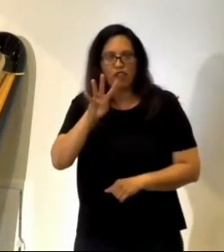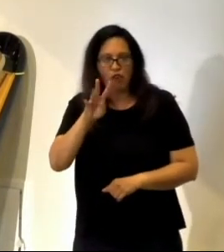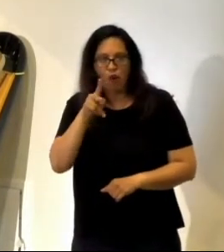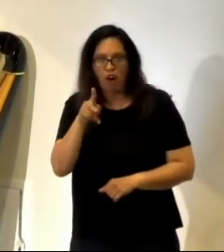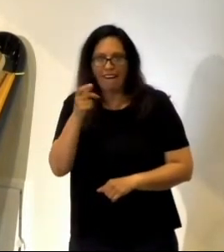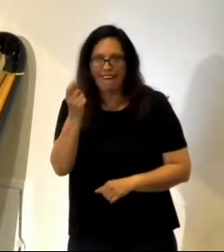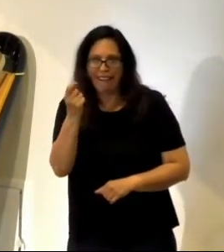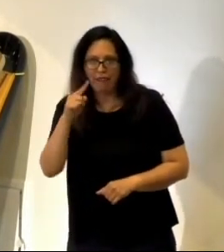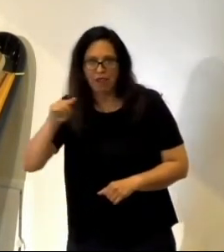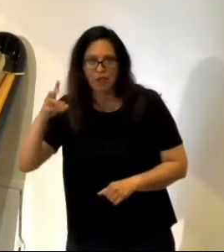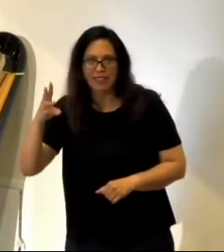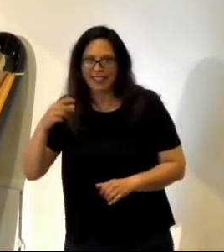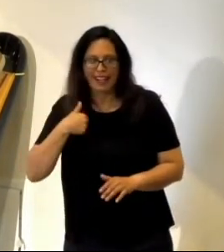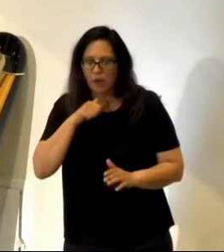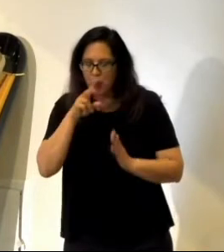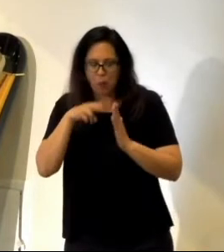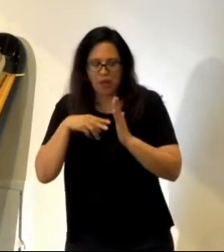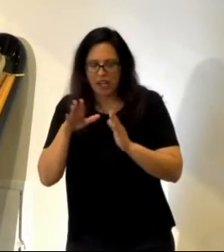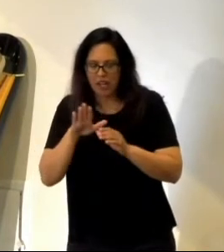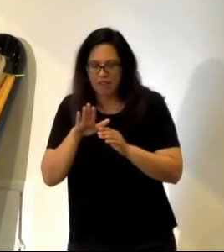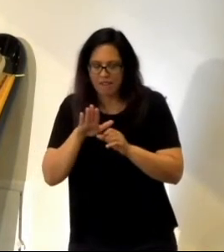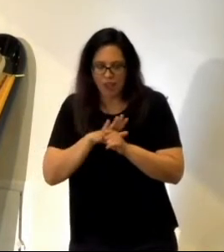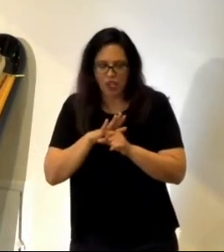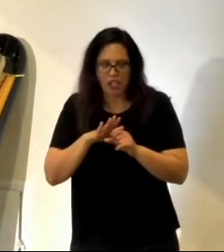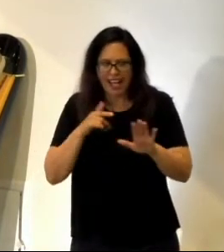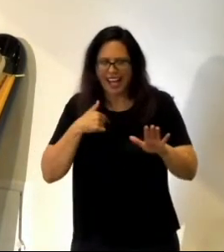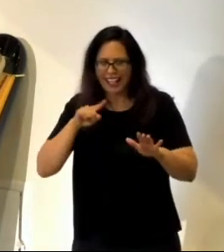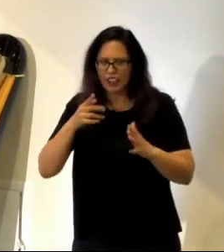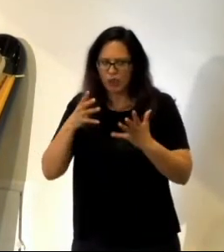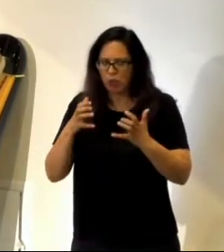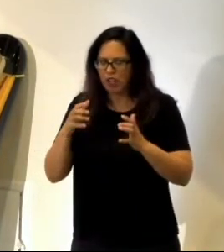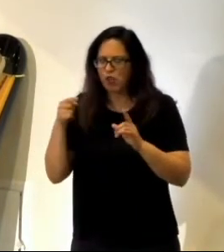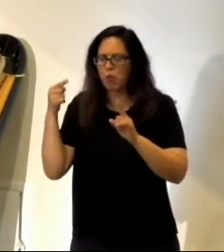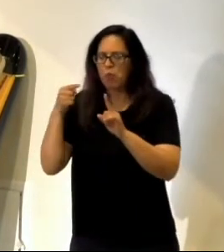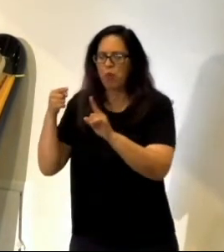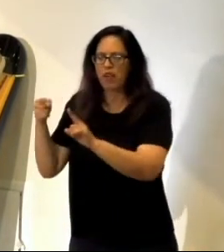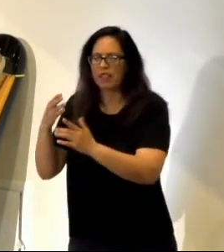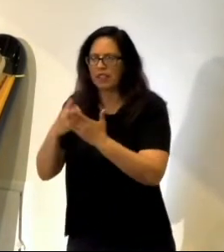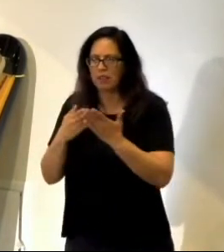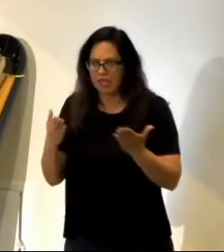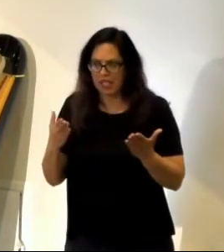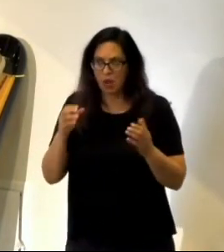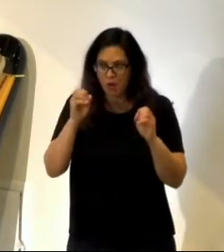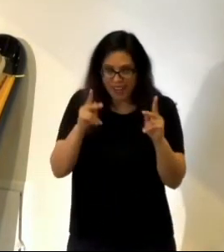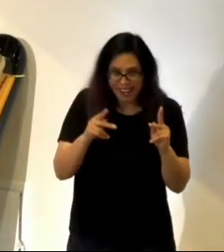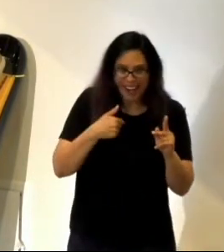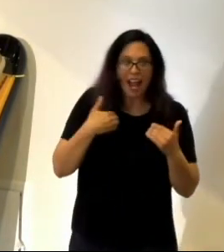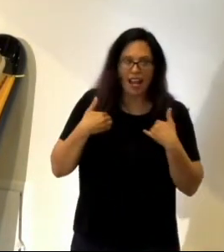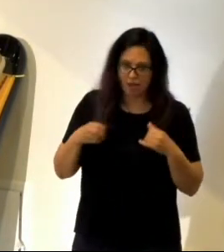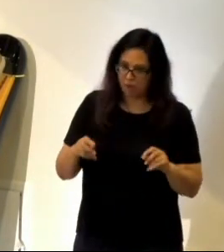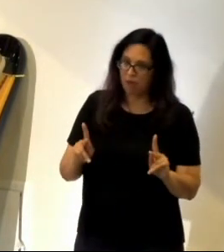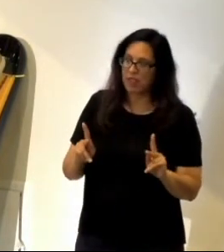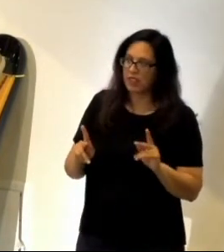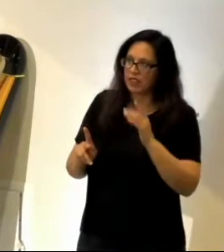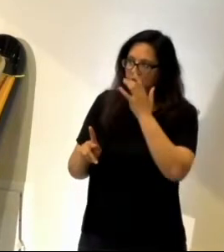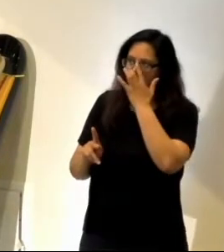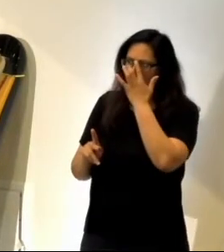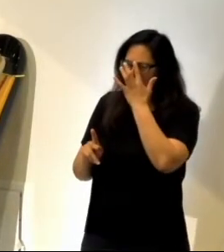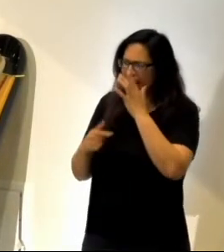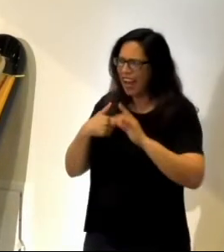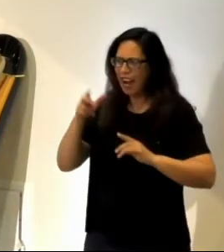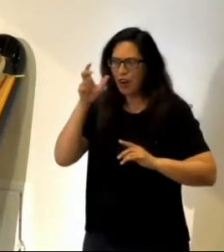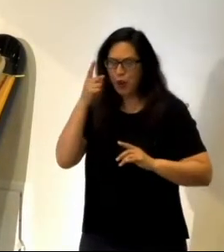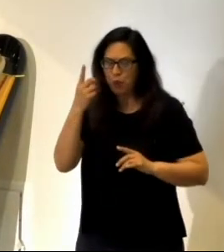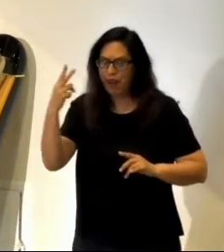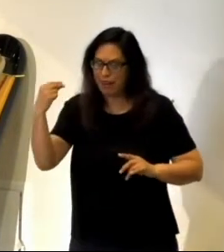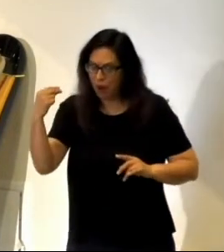because you're like, seriously. All right. But I'm just going to hit some highlights. Is that okay? I have permission. All right. This is what it says. Although I heard a no. That